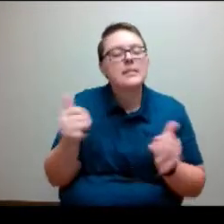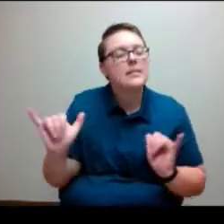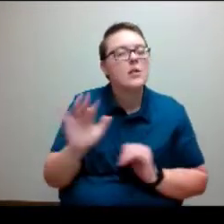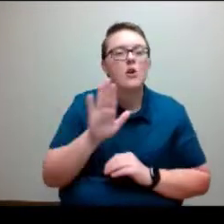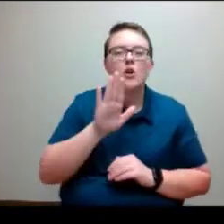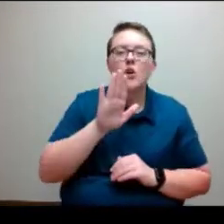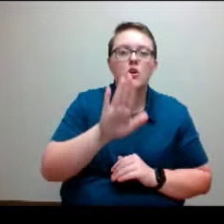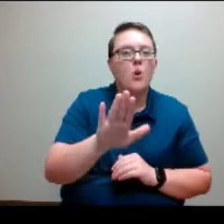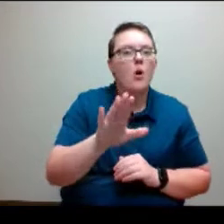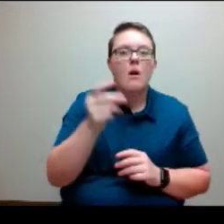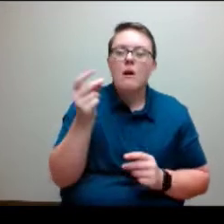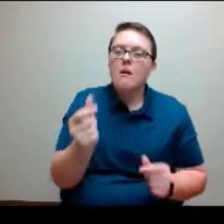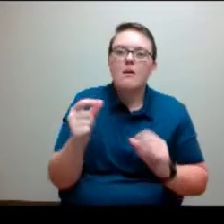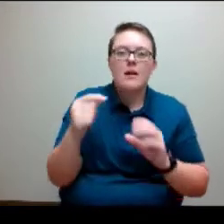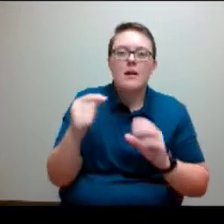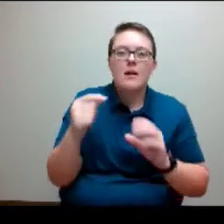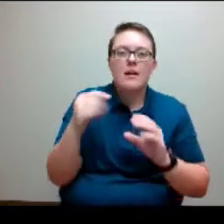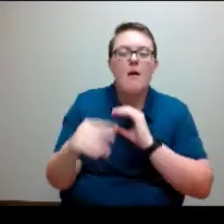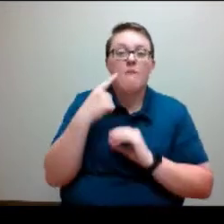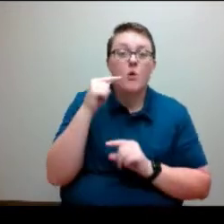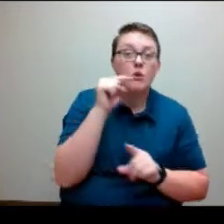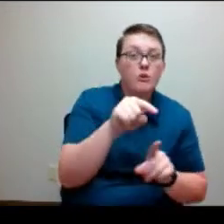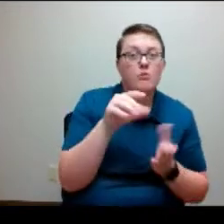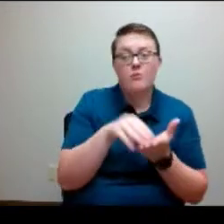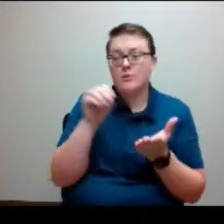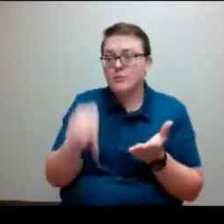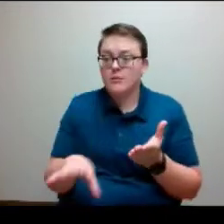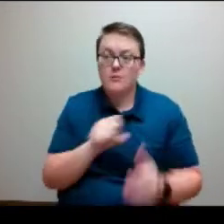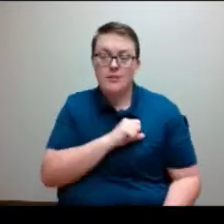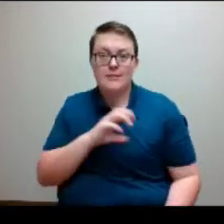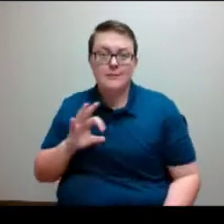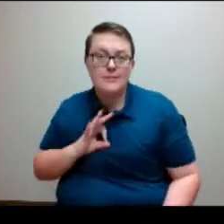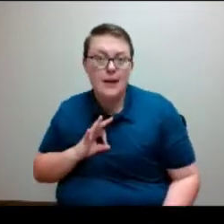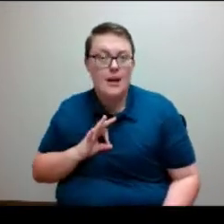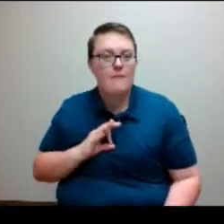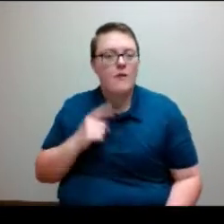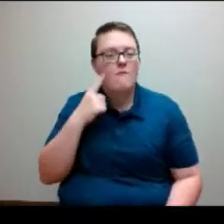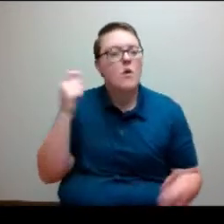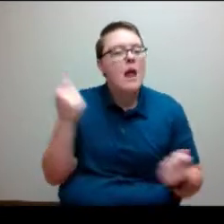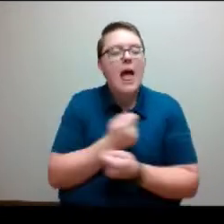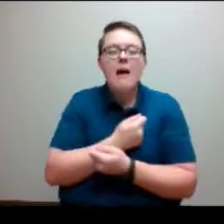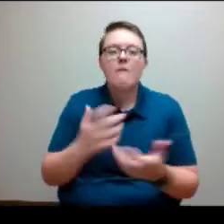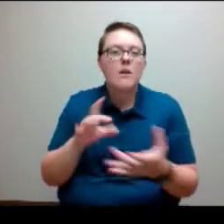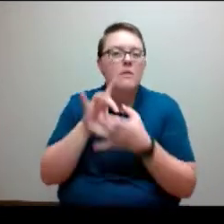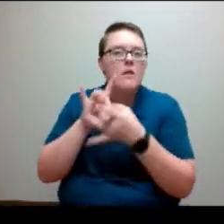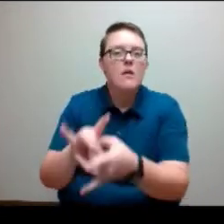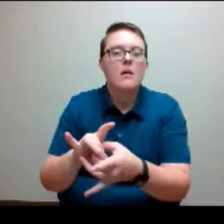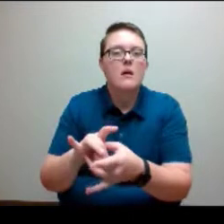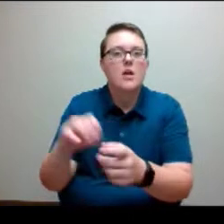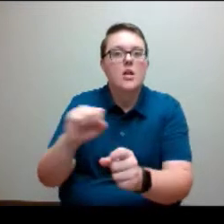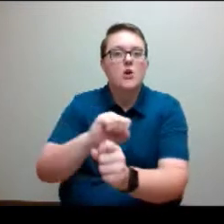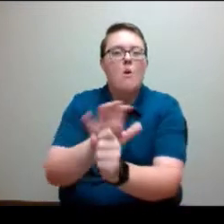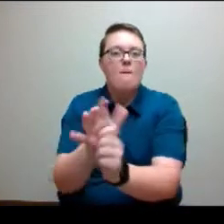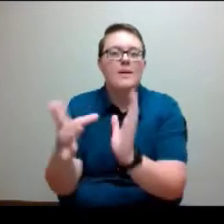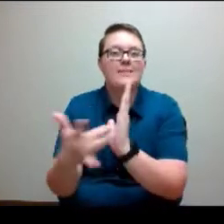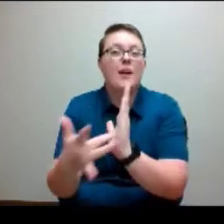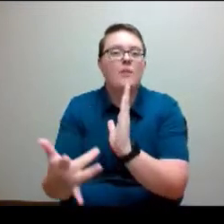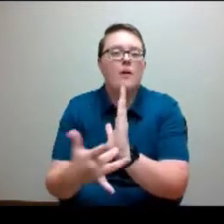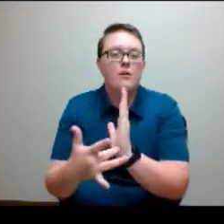staff to get help with COVID related technology needs, especially with dealing with, you know, remote situations.